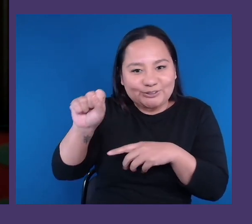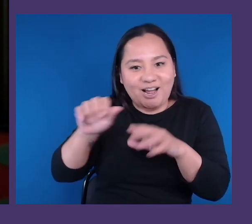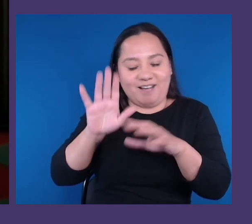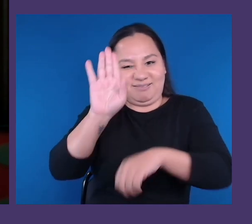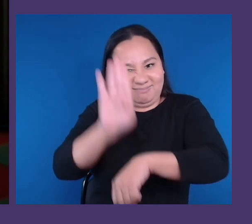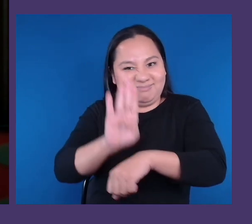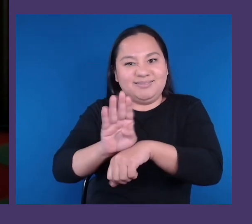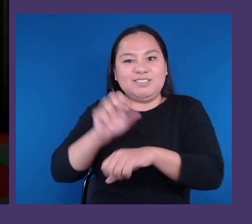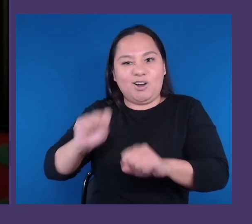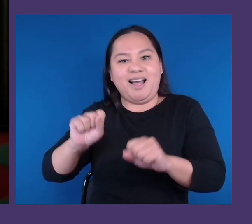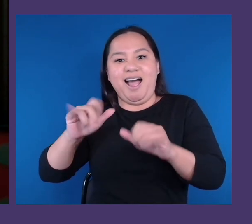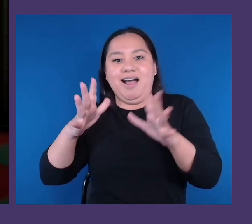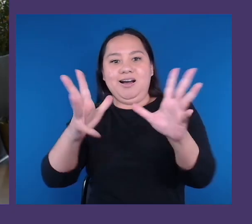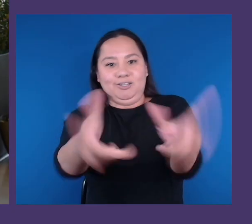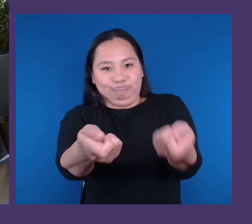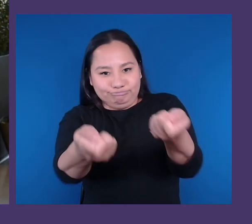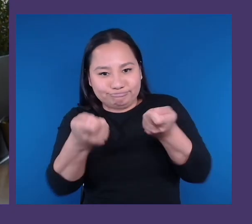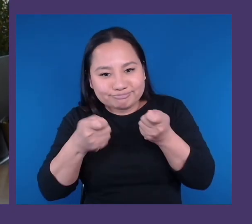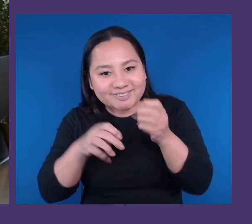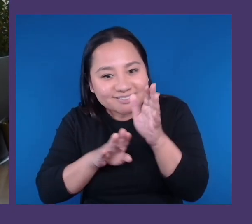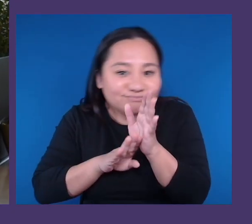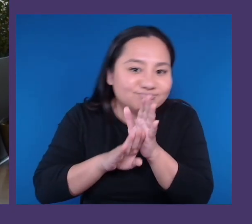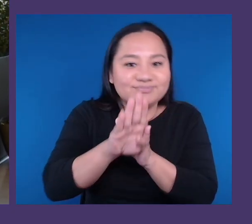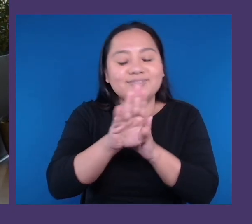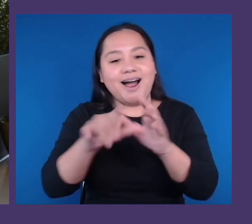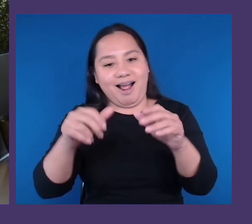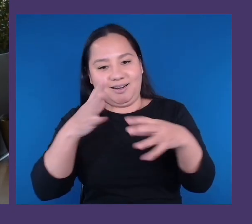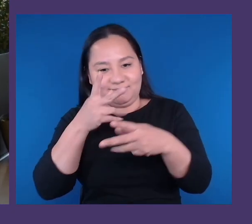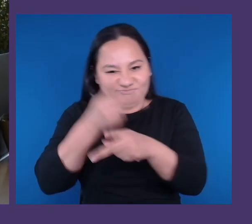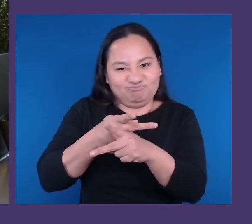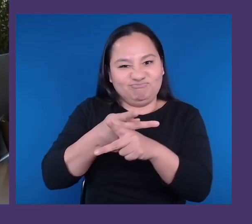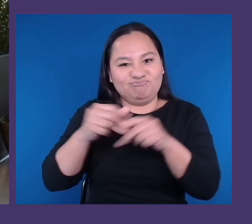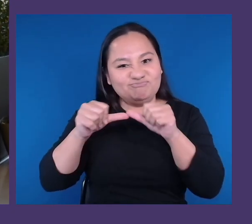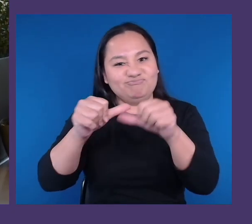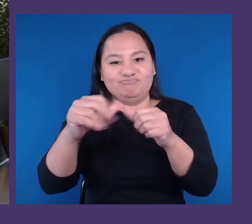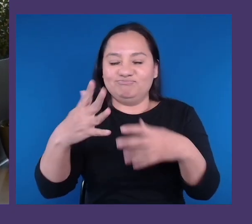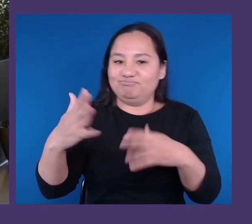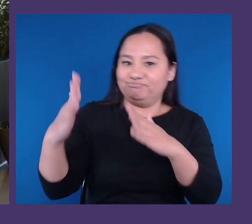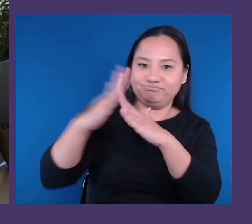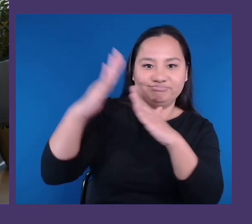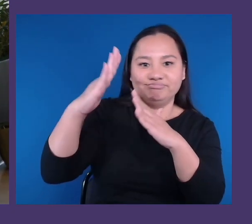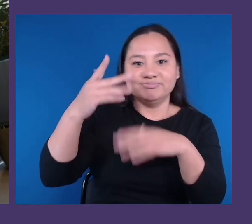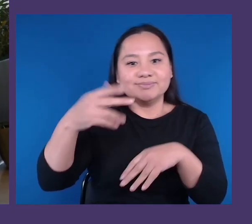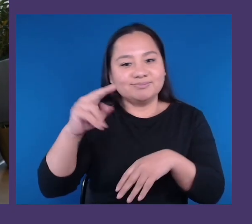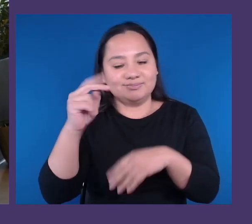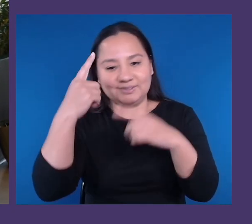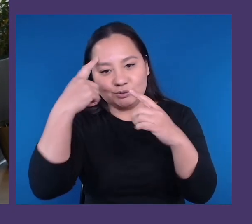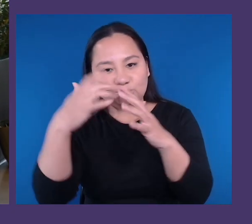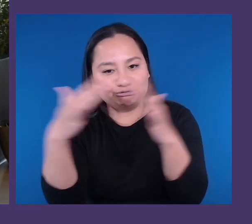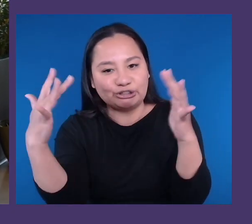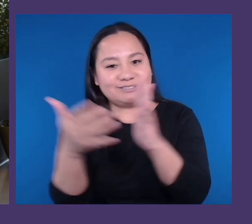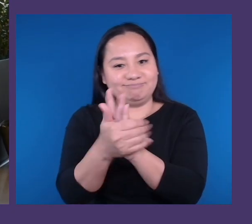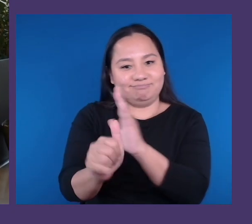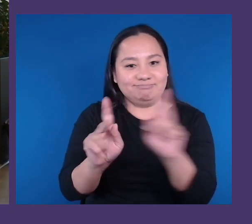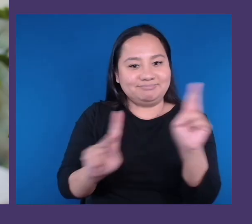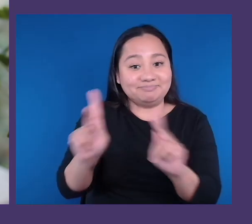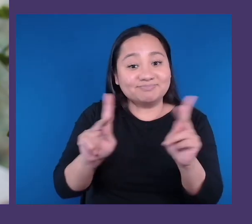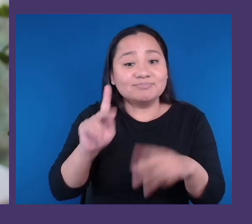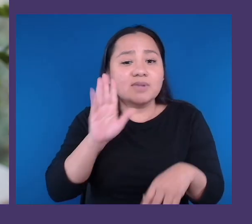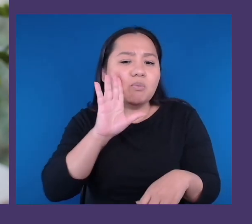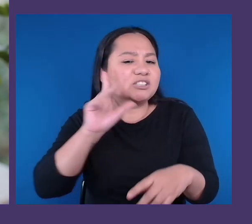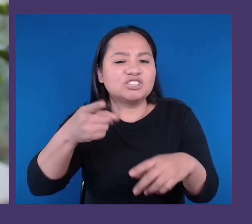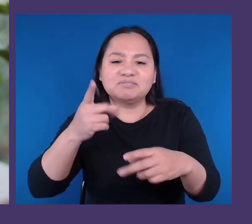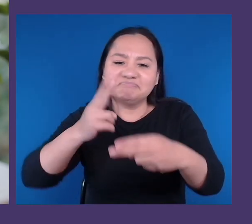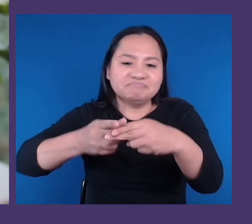top neurodivergent talent. I would say that companies that aren't looking at this talent pool are going to